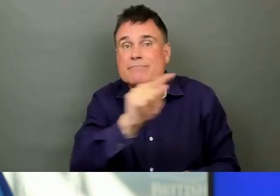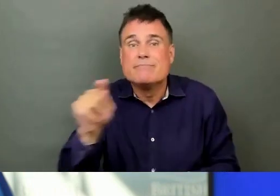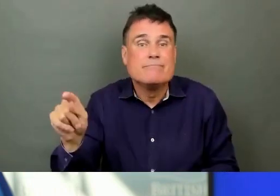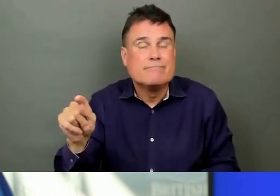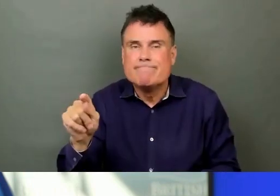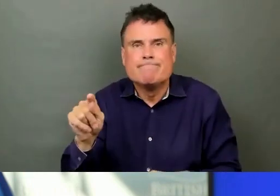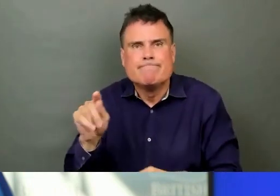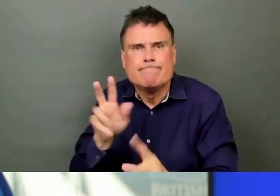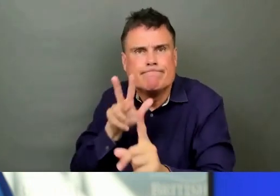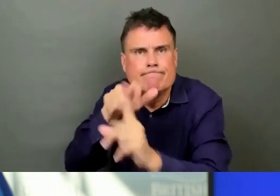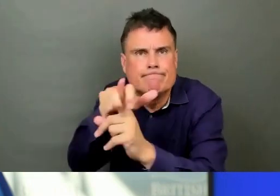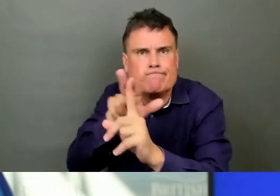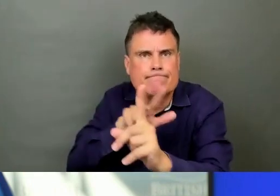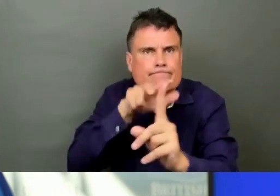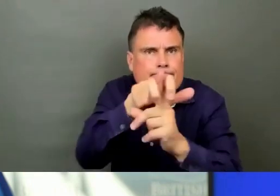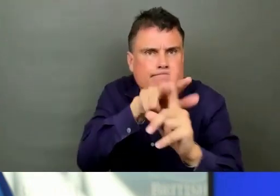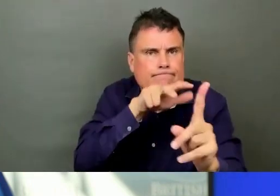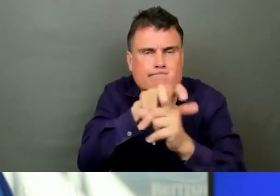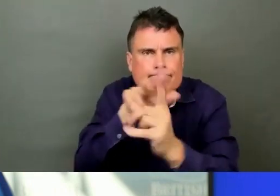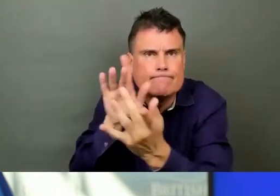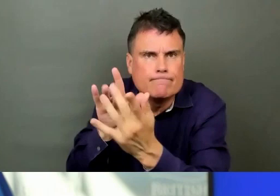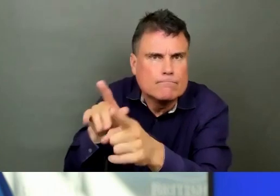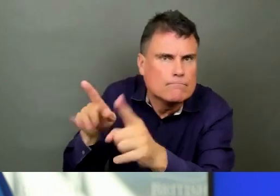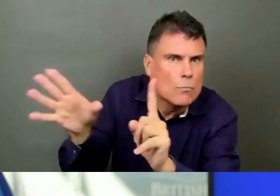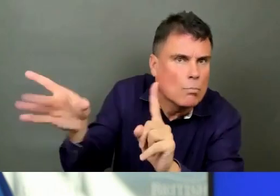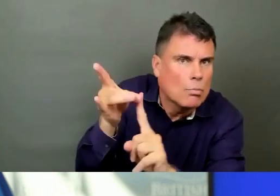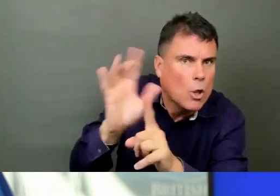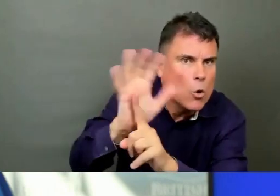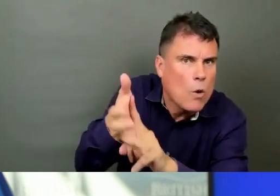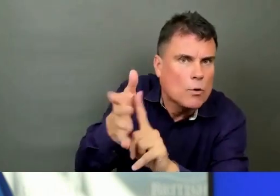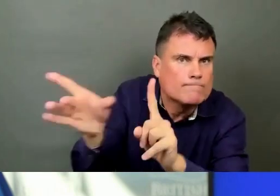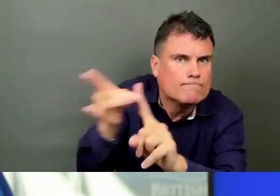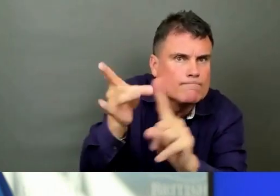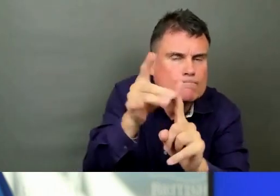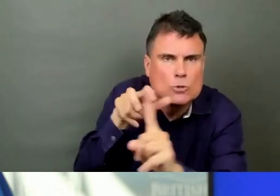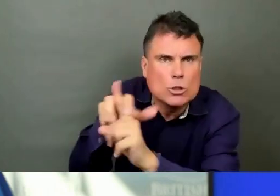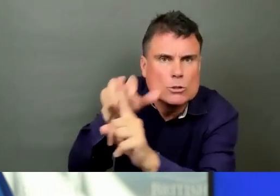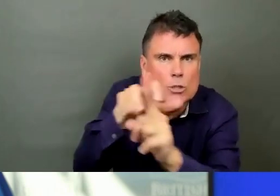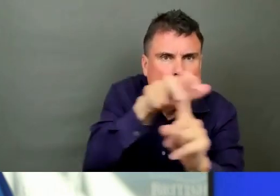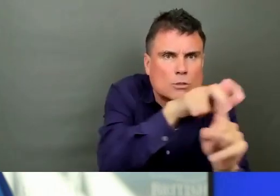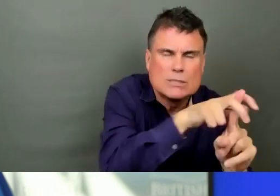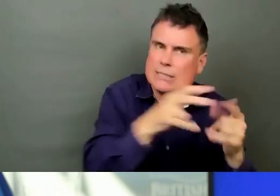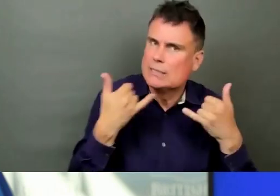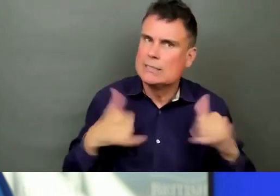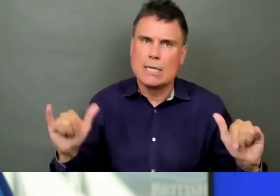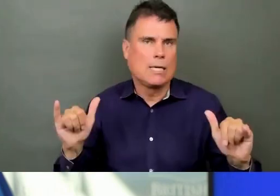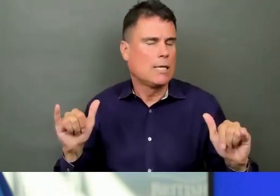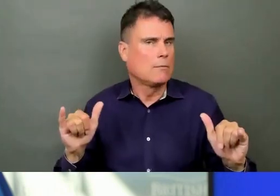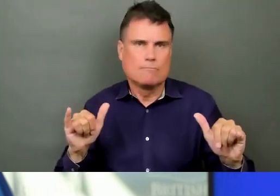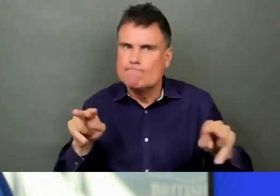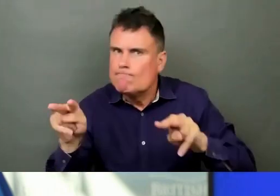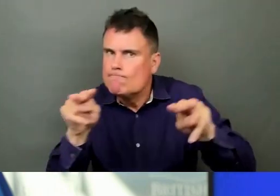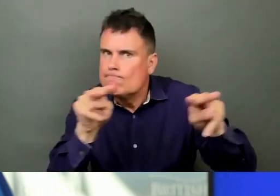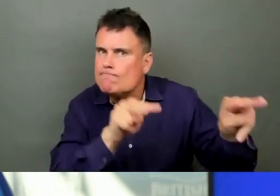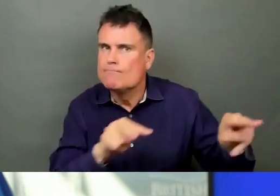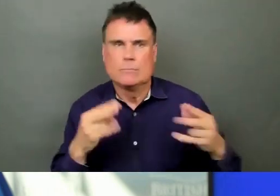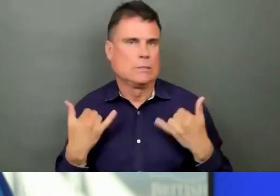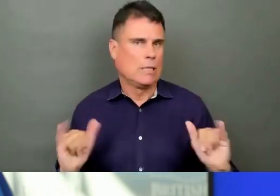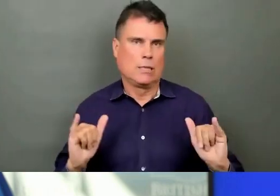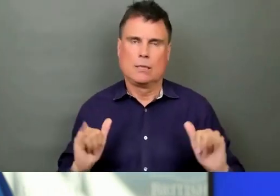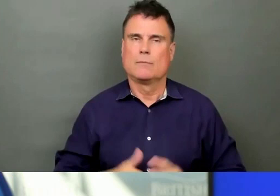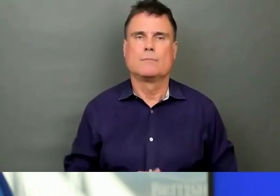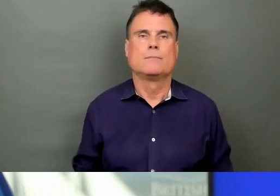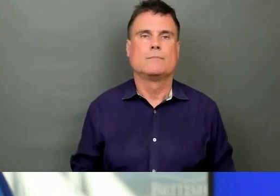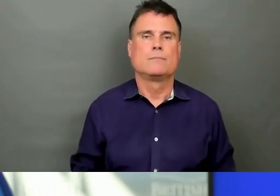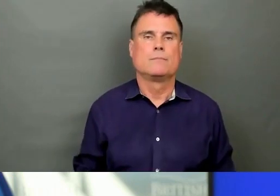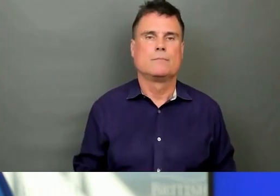course for many people, a period when people get extremely sick. So all of those things are the steps we're continuing to take. The